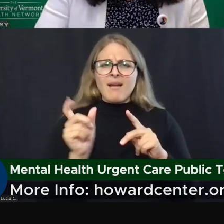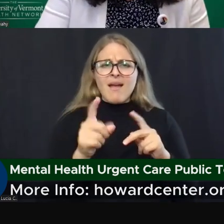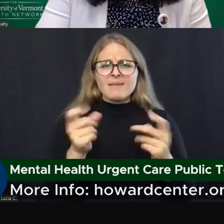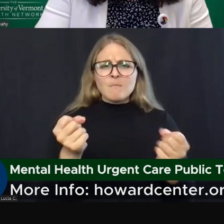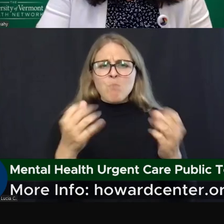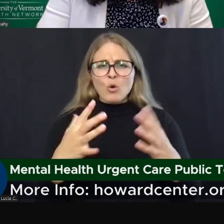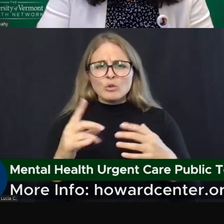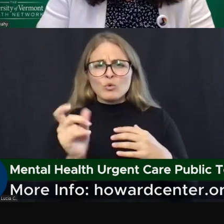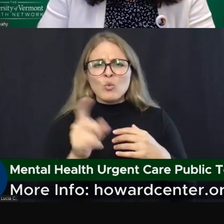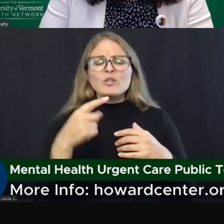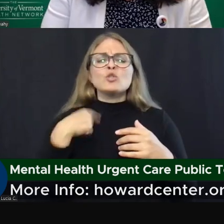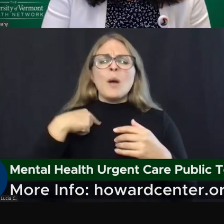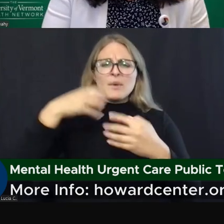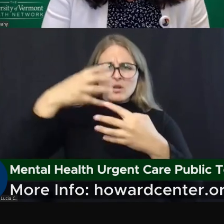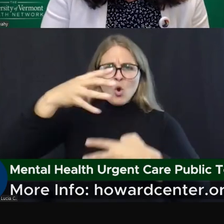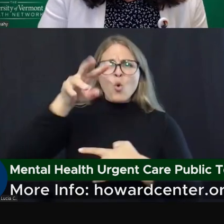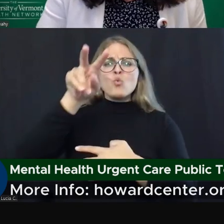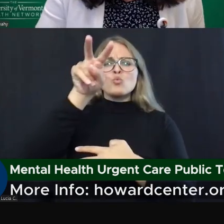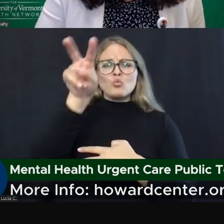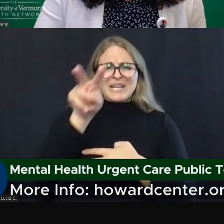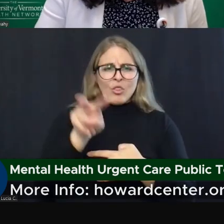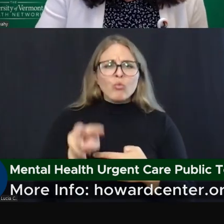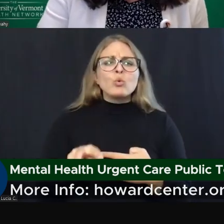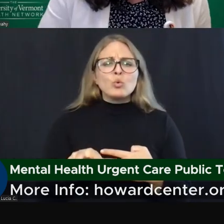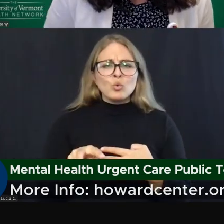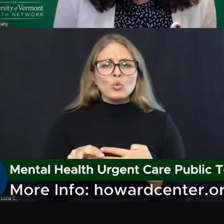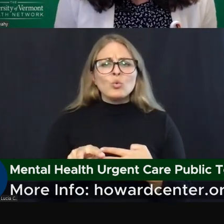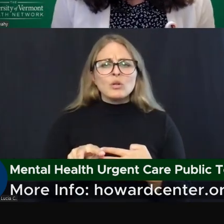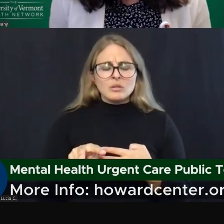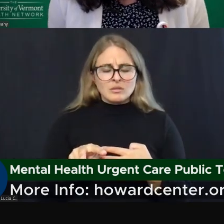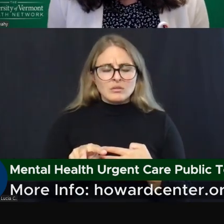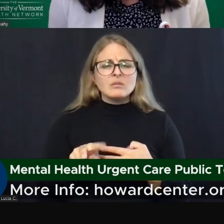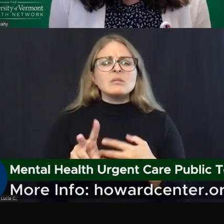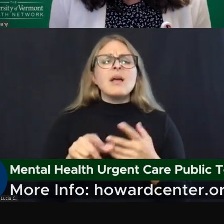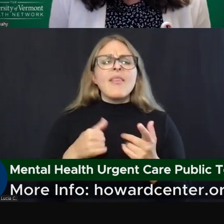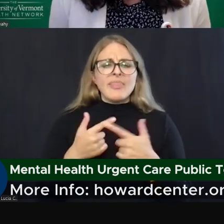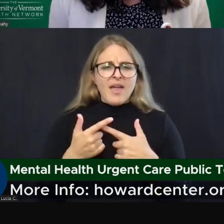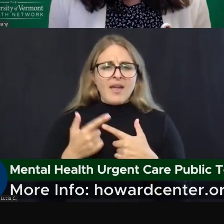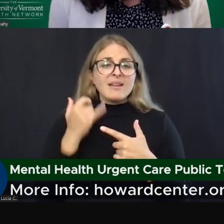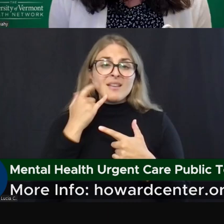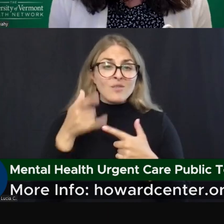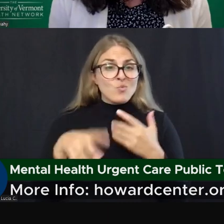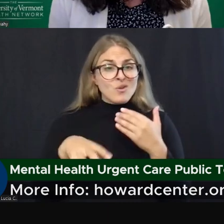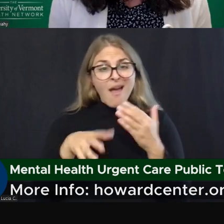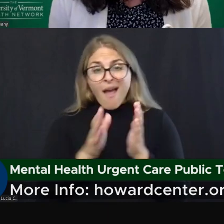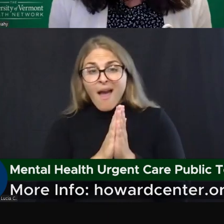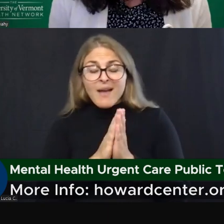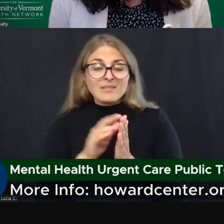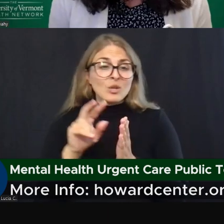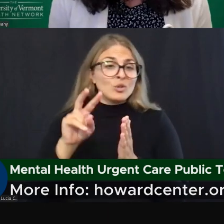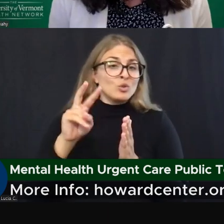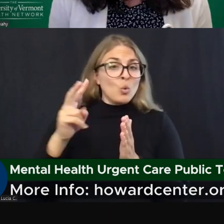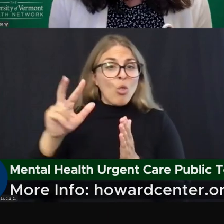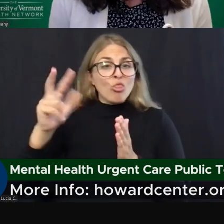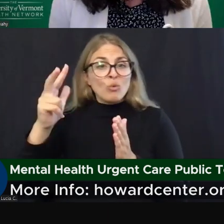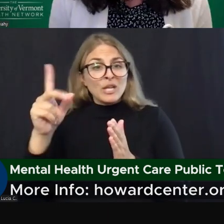one at a time for now. And then I may come back if you asked multiple questions. And I may come back to